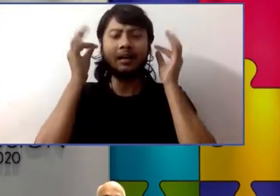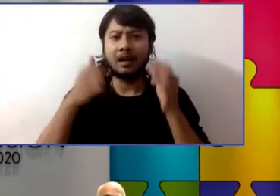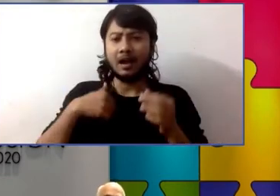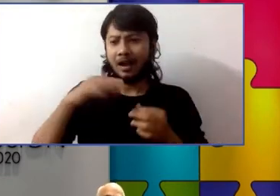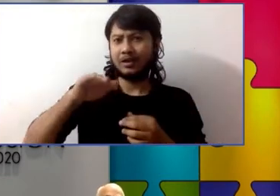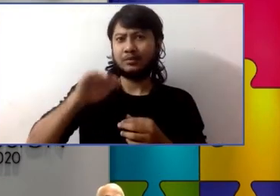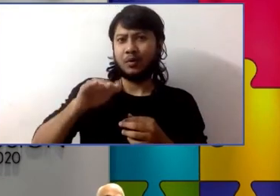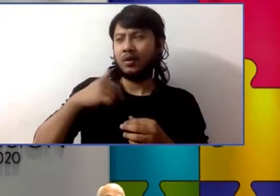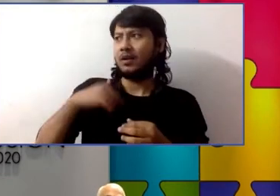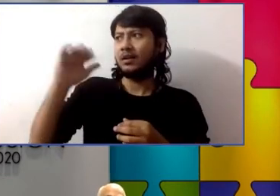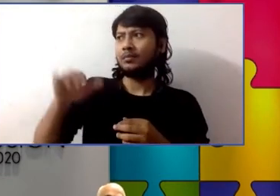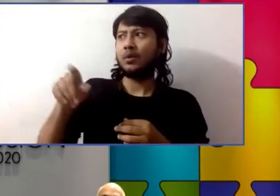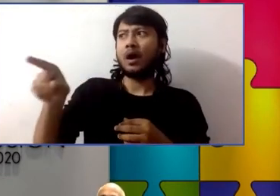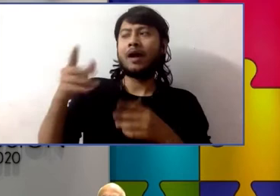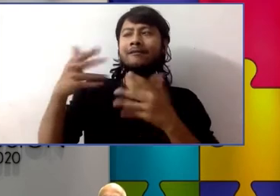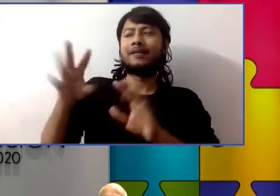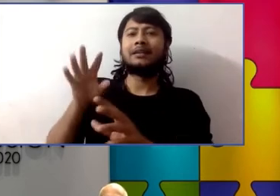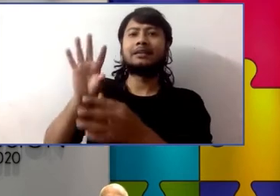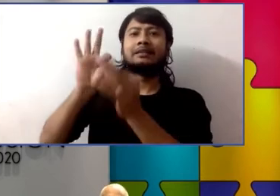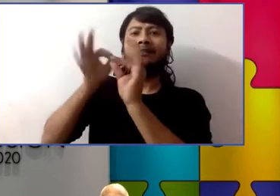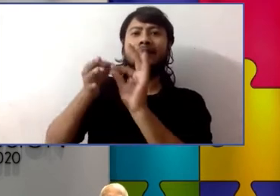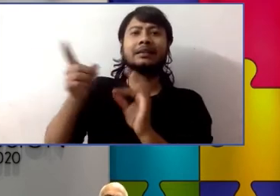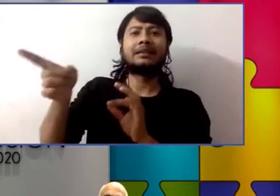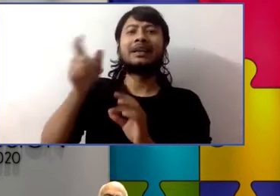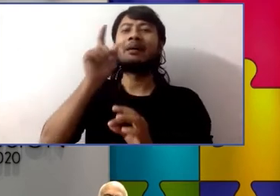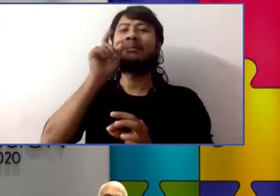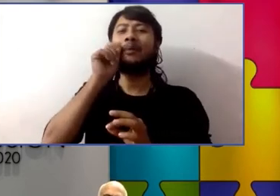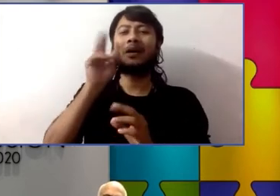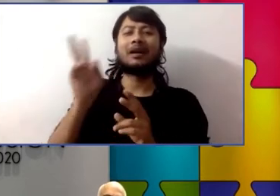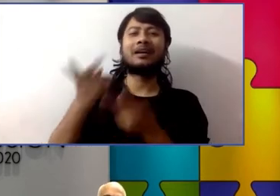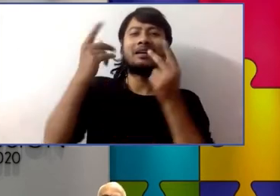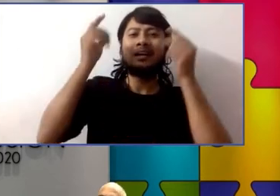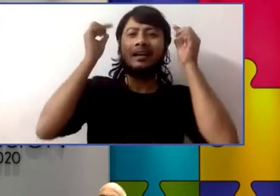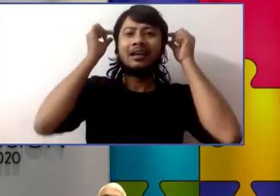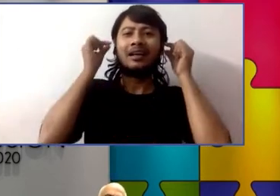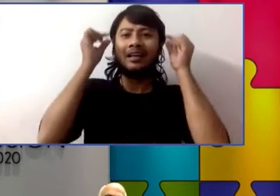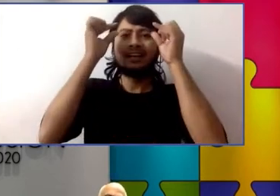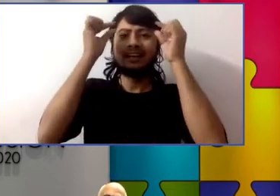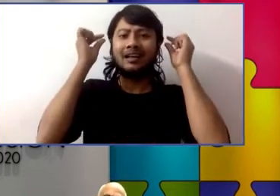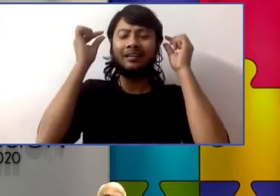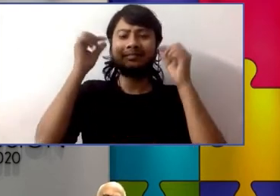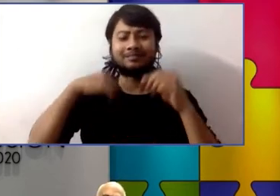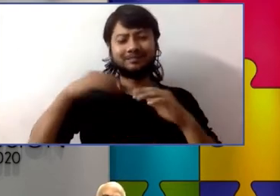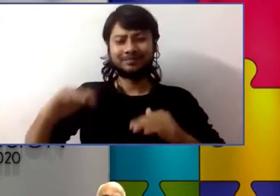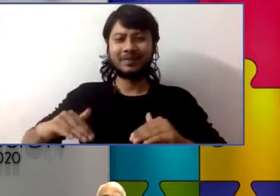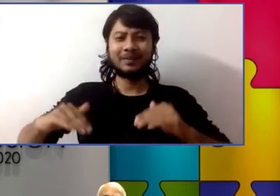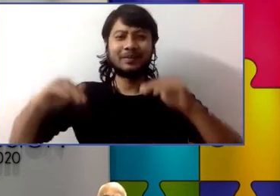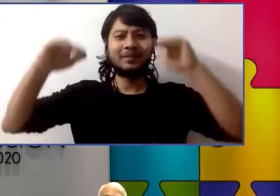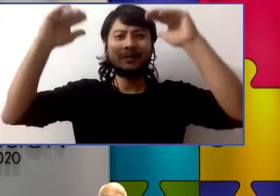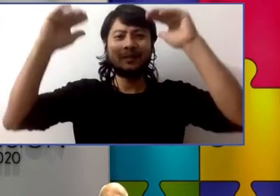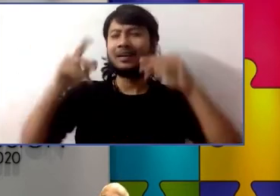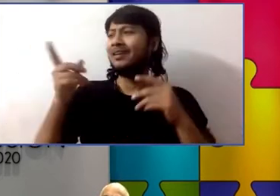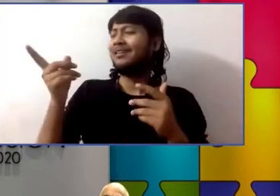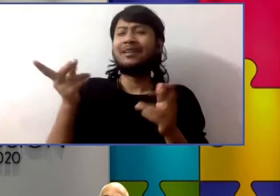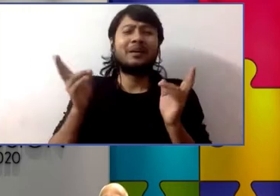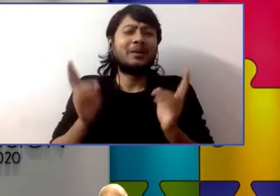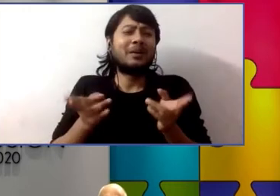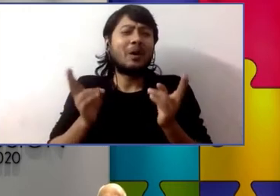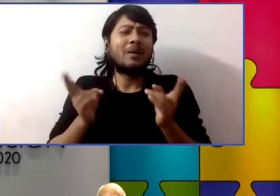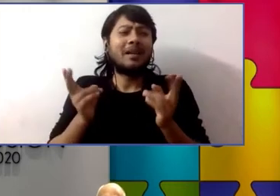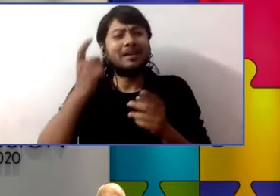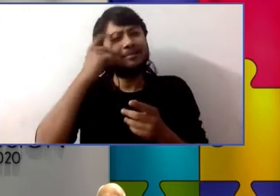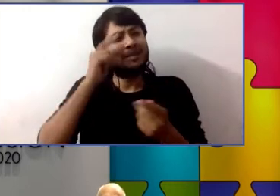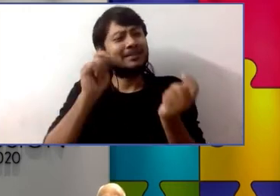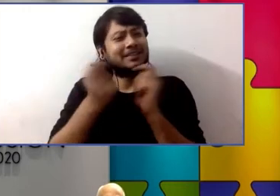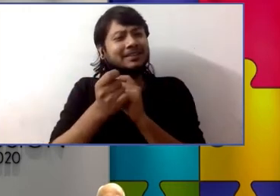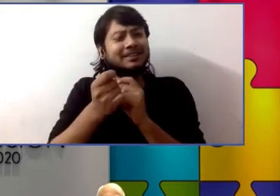the headband but looking back now that seems like such a minor difference. I remember coming home and asking my mother one day why does that boy wear the headband